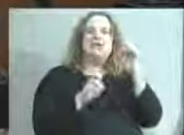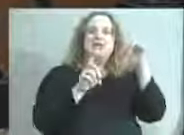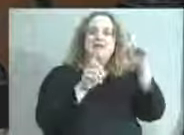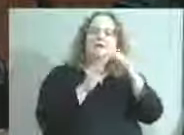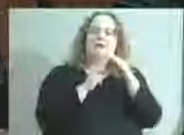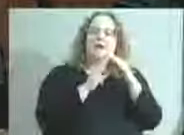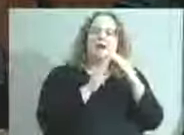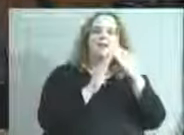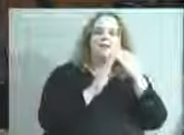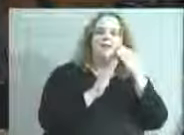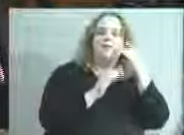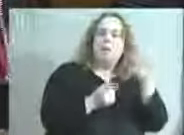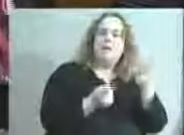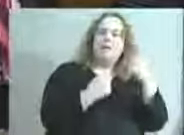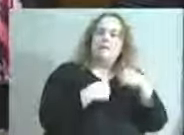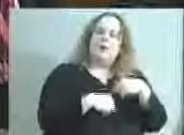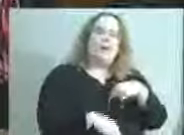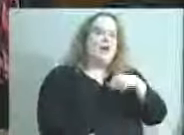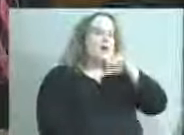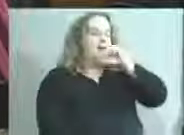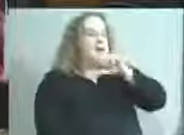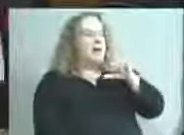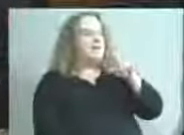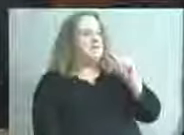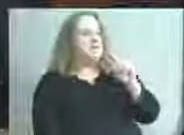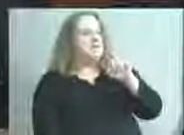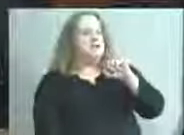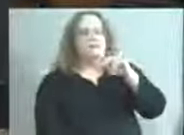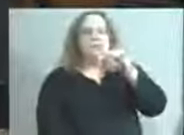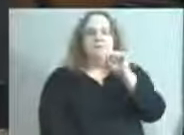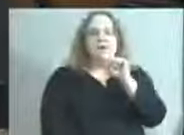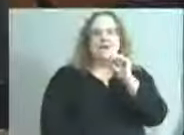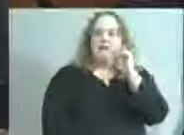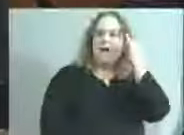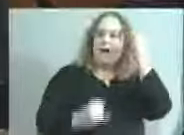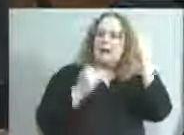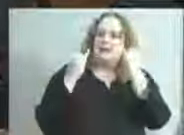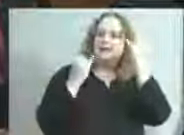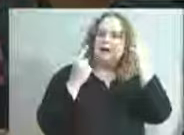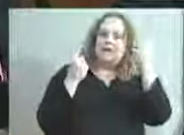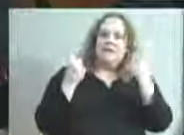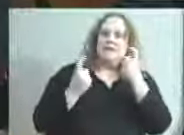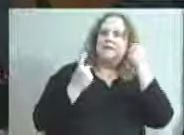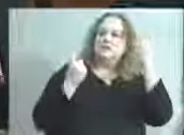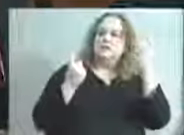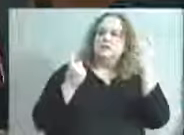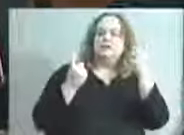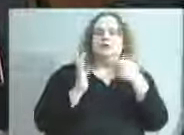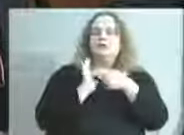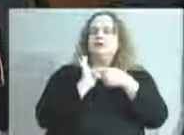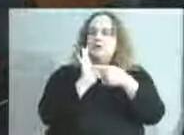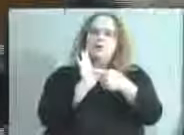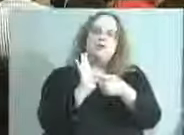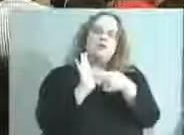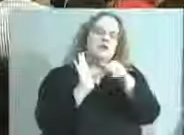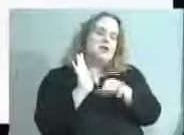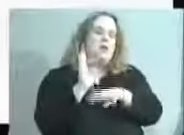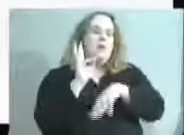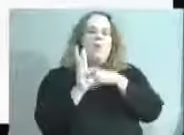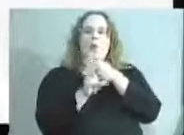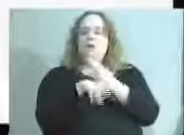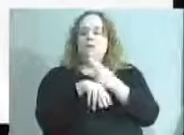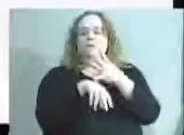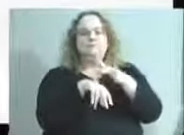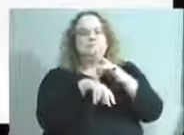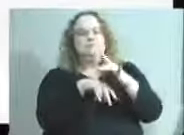community. So, thanks for being with us tonight. love that, and JCPS's Idea Festival shows us that the world is our oyster. It's going to get, that's where we see it's